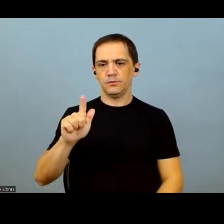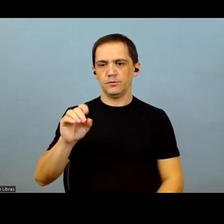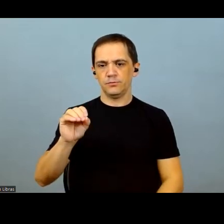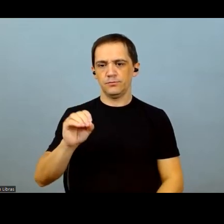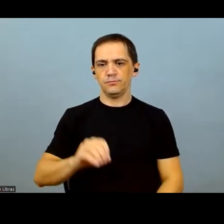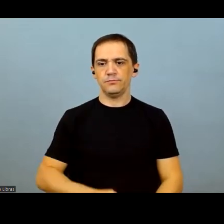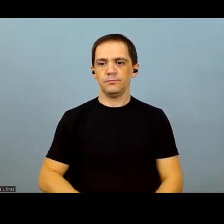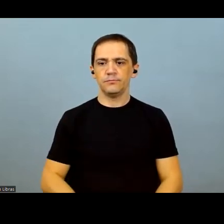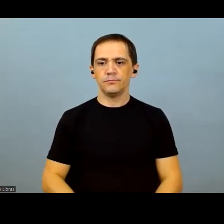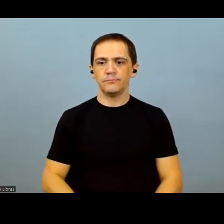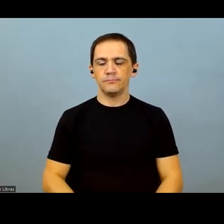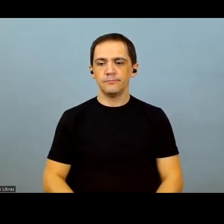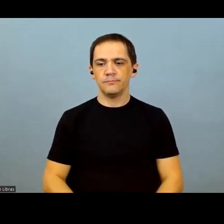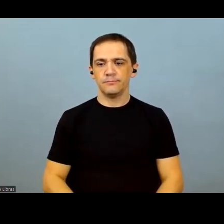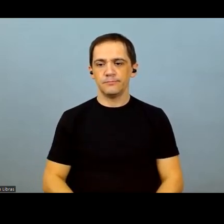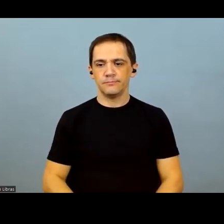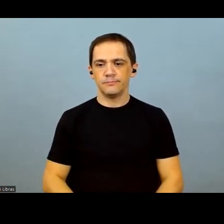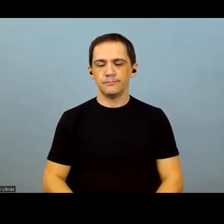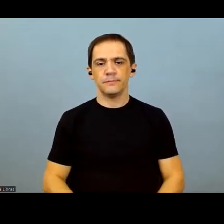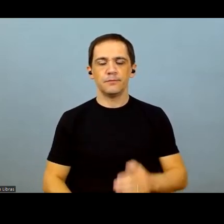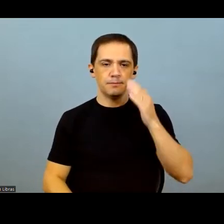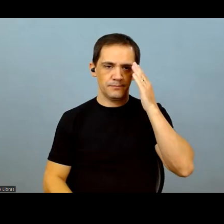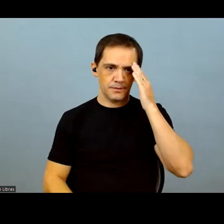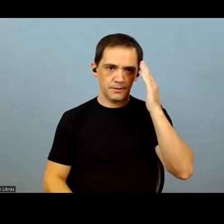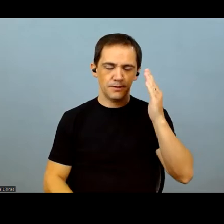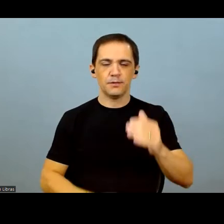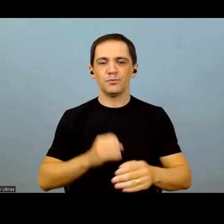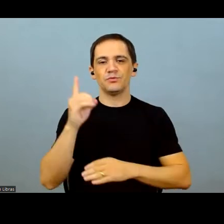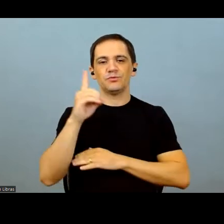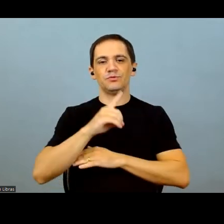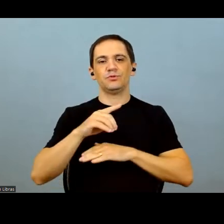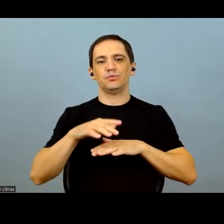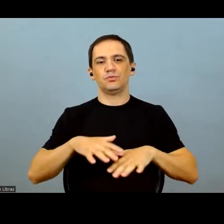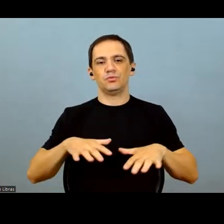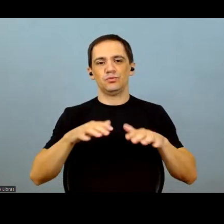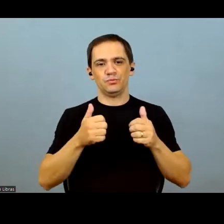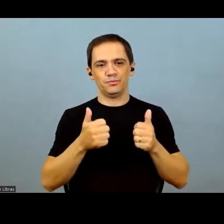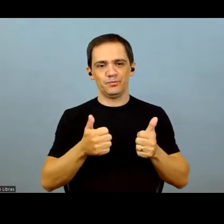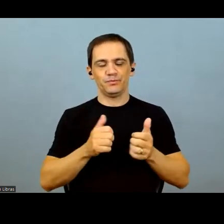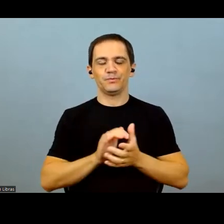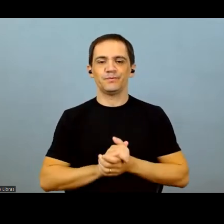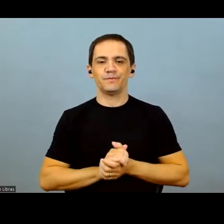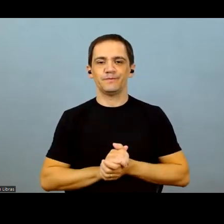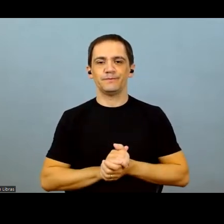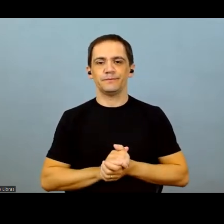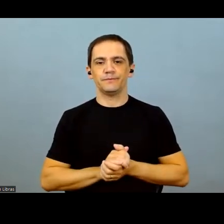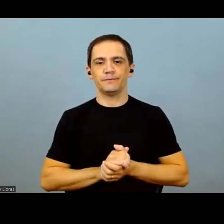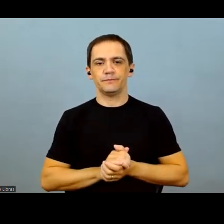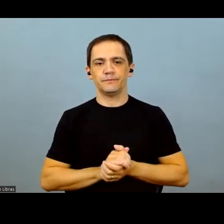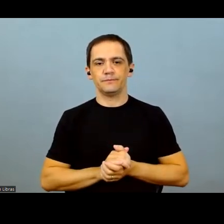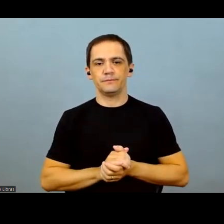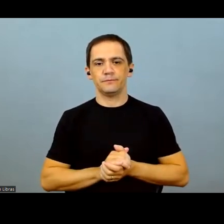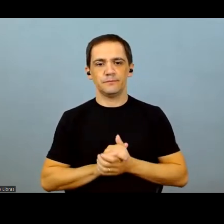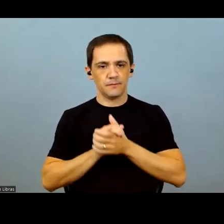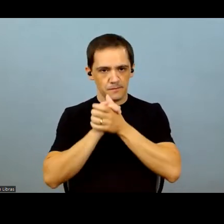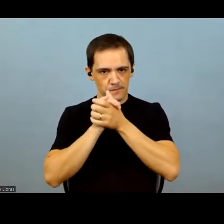You may ask your question, sir, when you wish. Thank you very much, Pavinato and Mr.